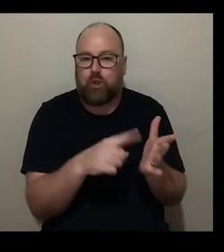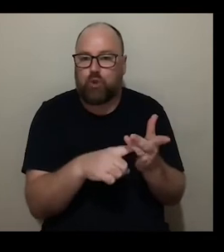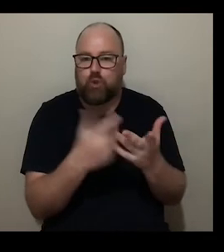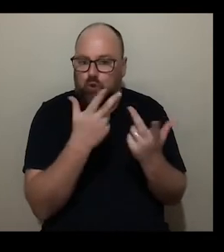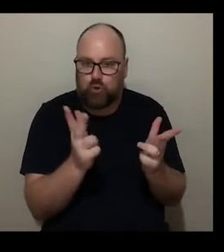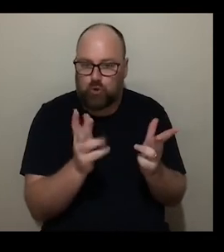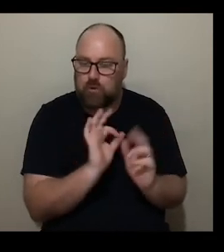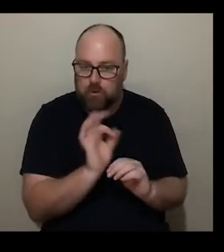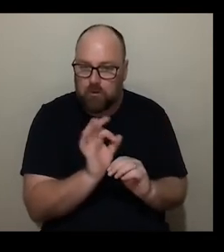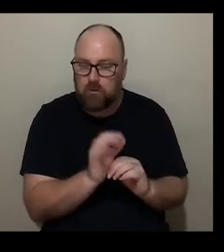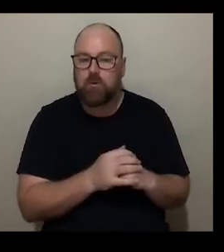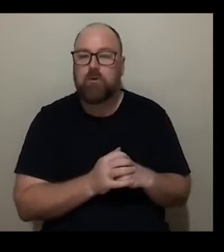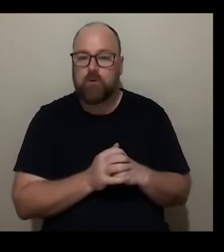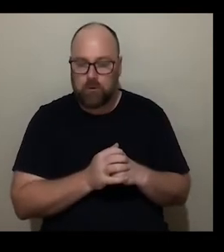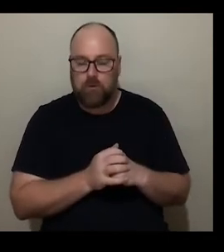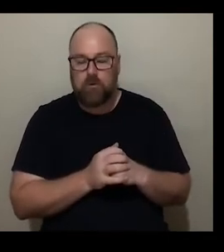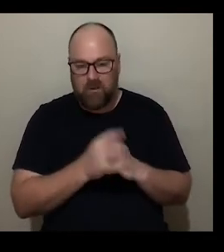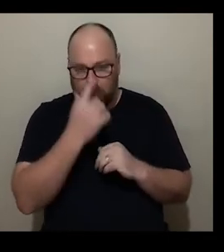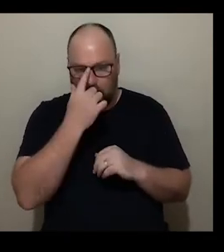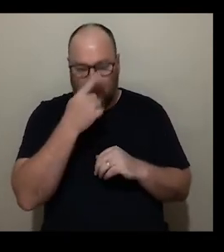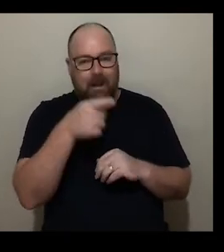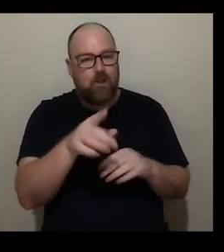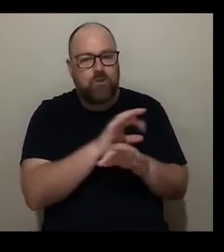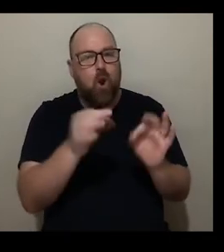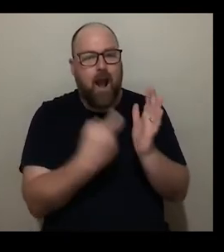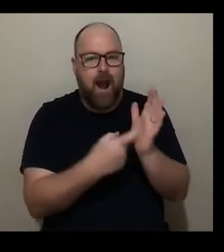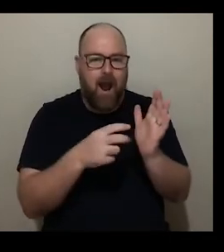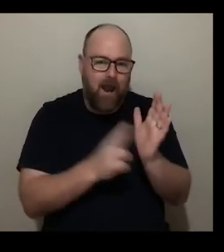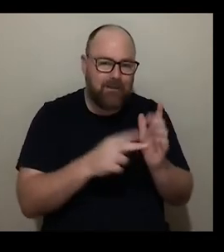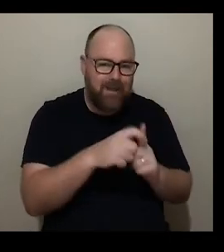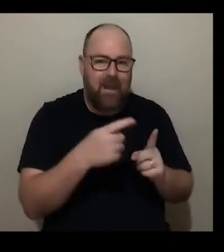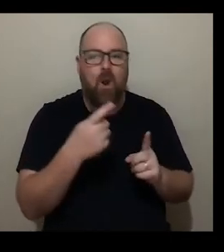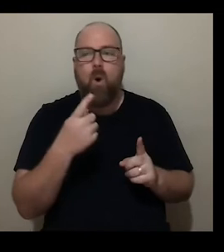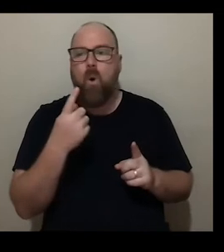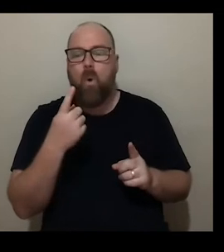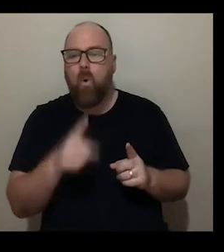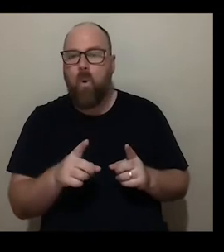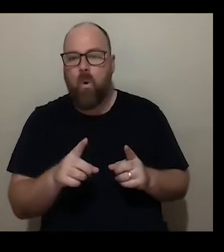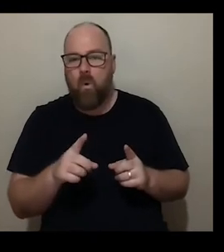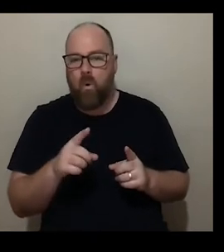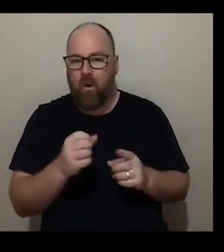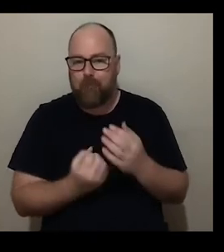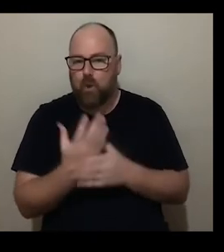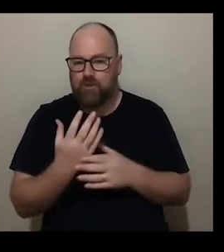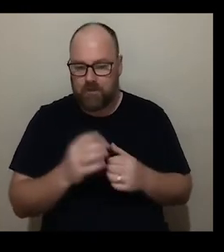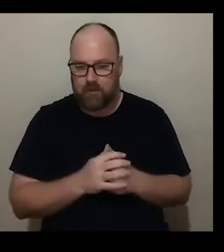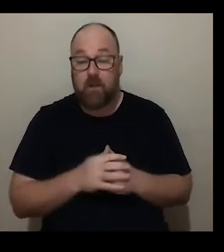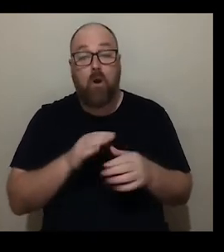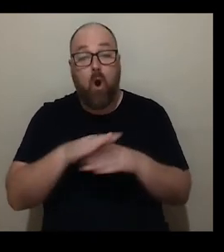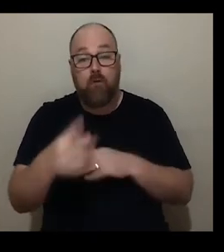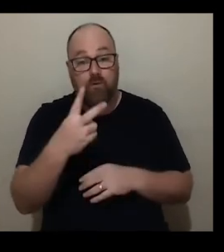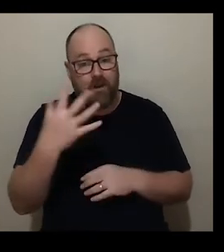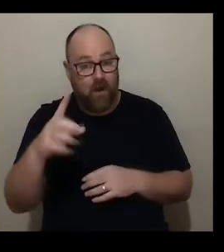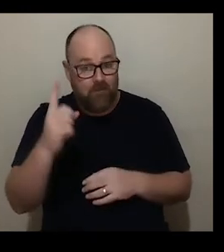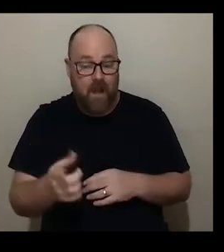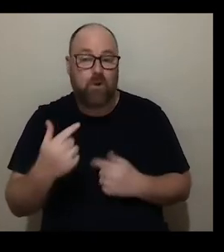away but we're not bracketing it within that idea of being r&d or necessarily emerging artists and similarly for over 25 000